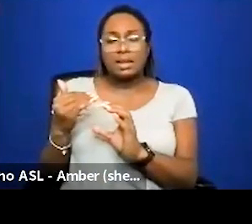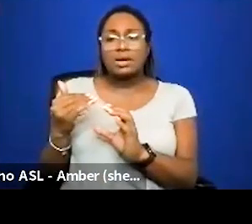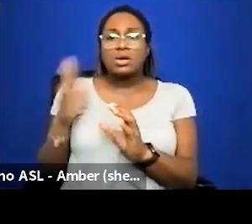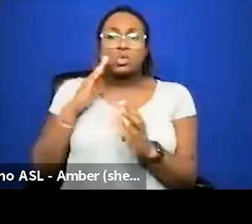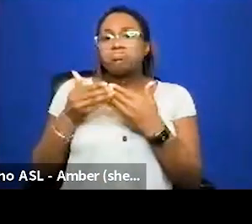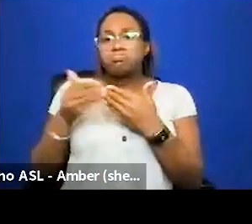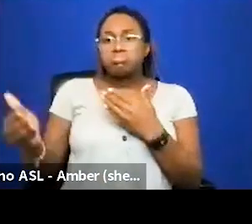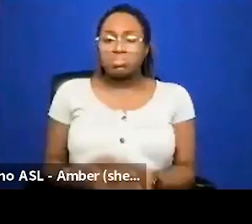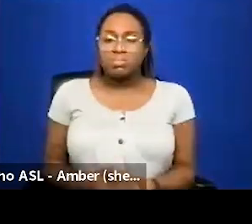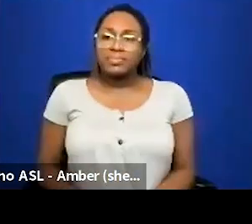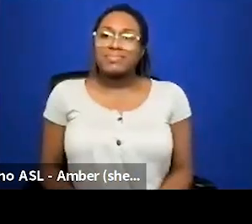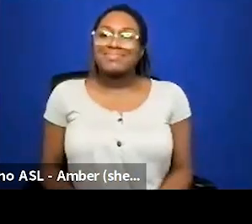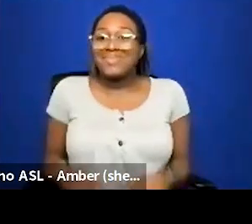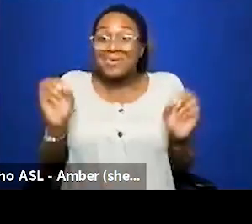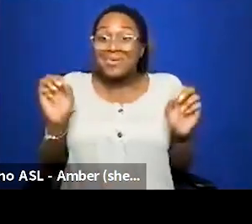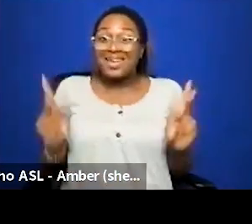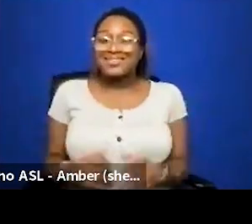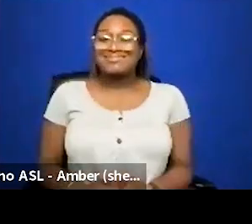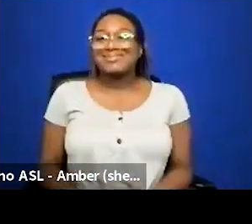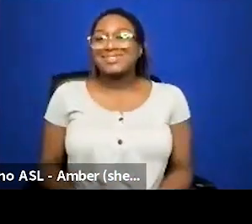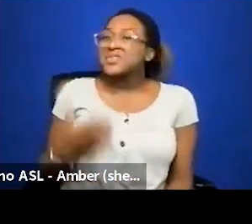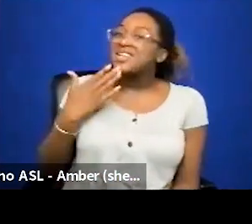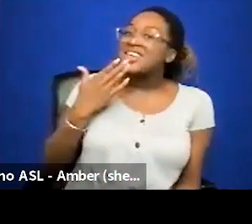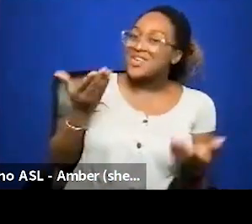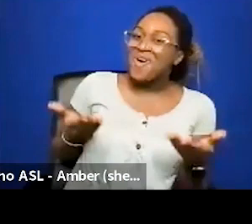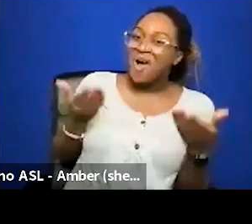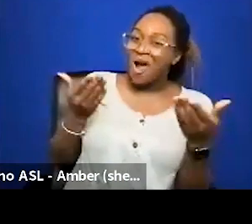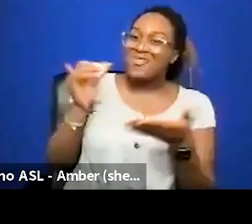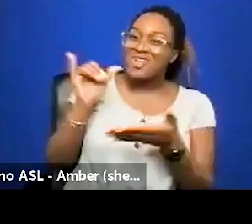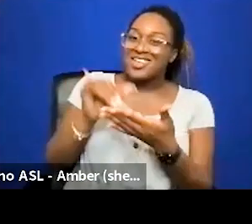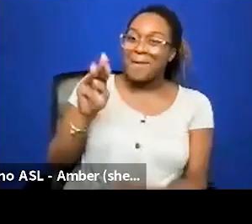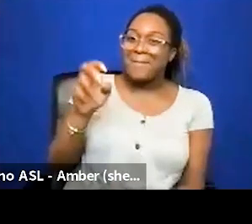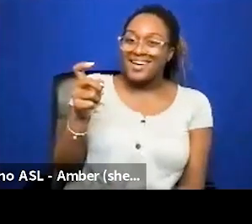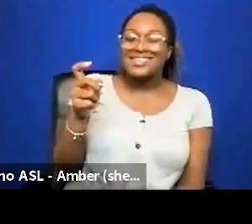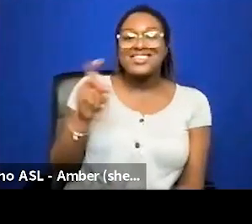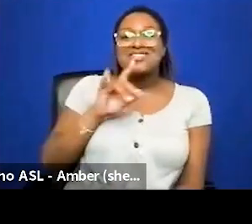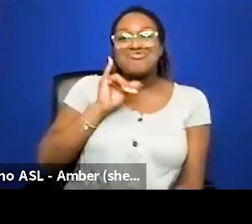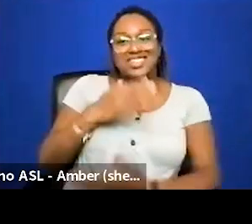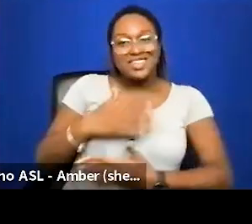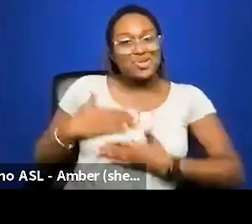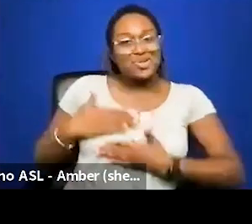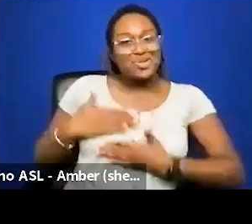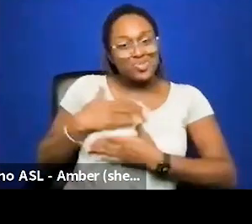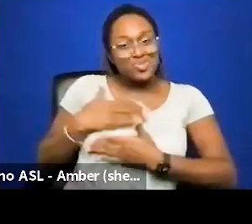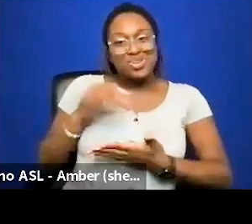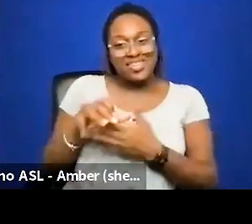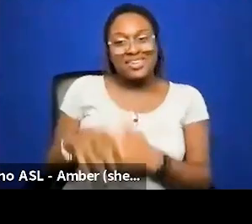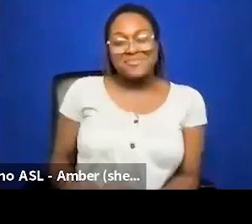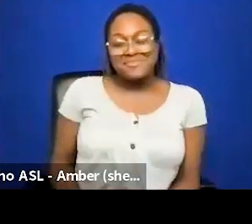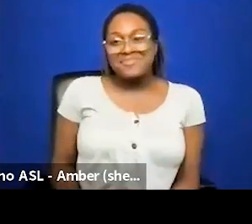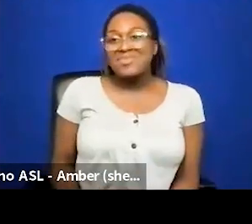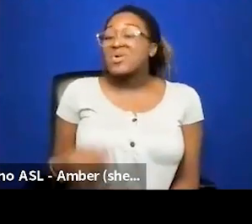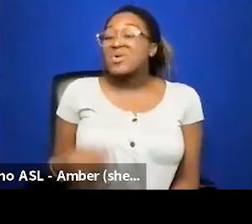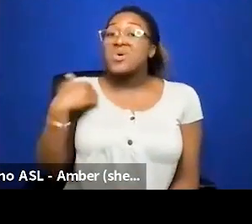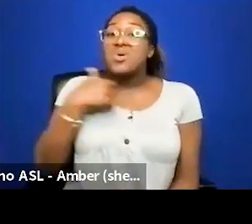it from there uh okay thank you for offering that max i um you know i really appreciate that uh we could all